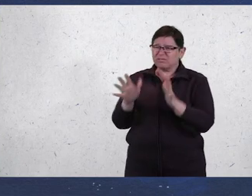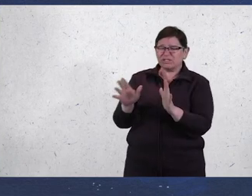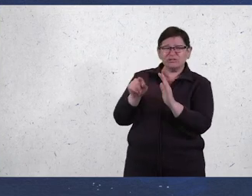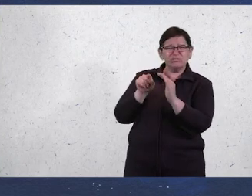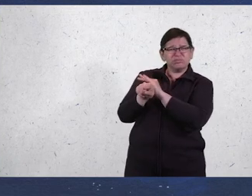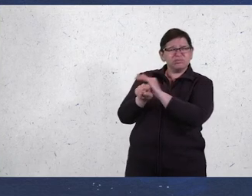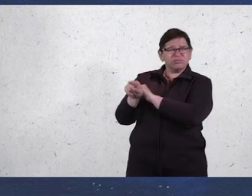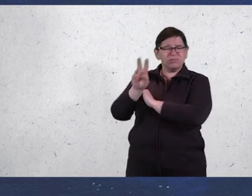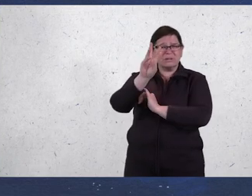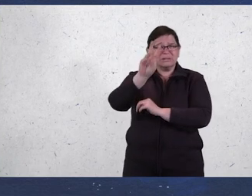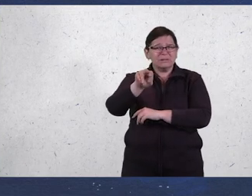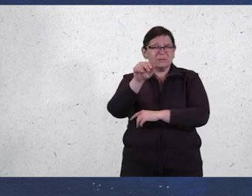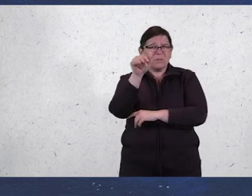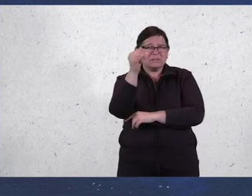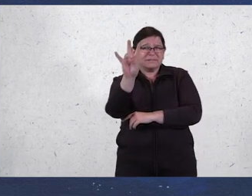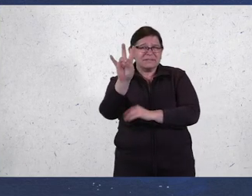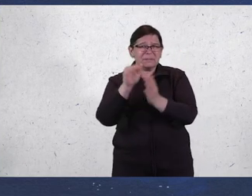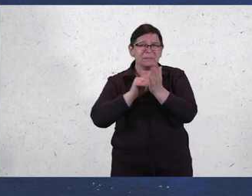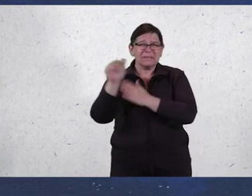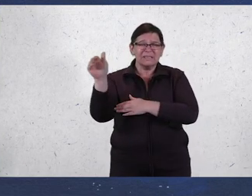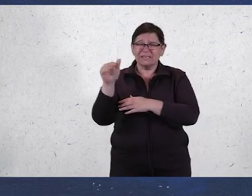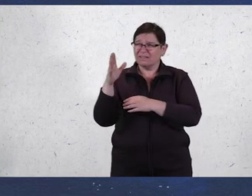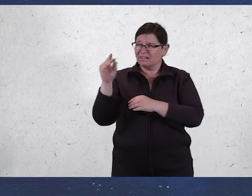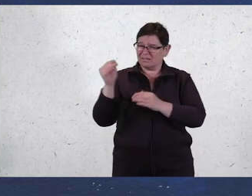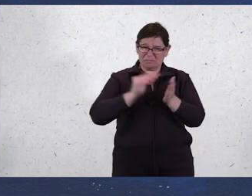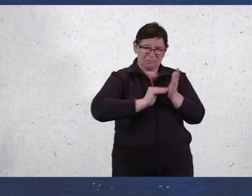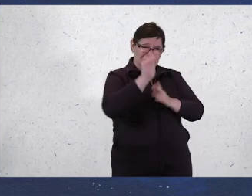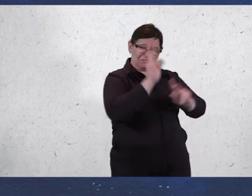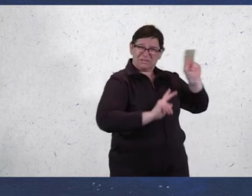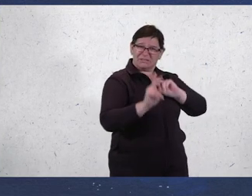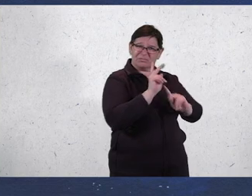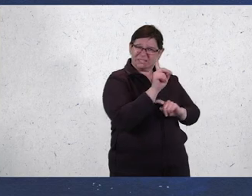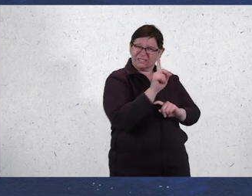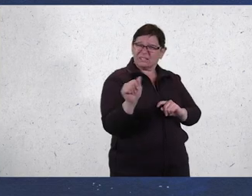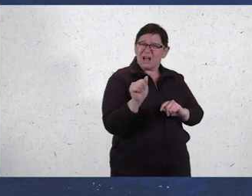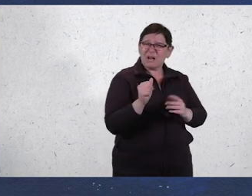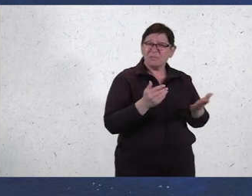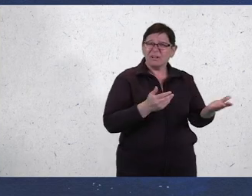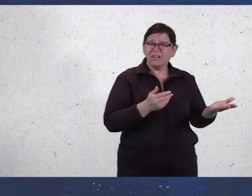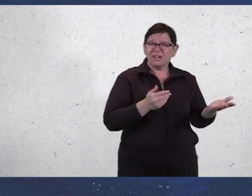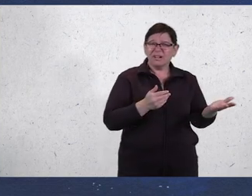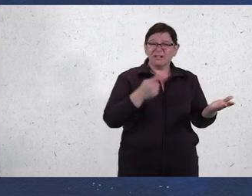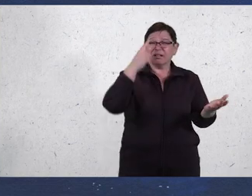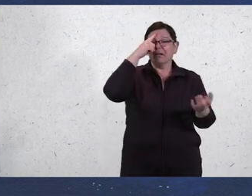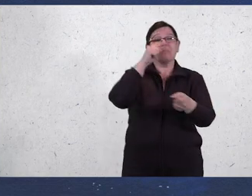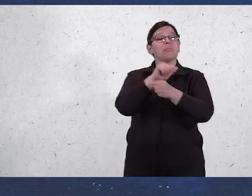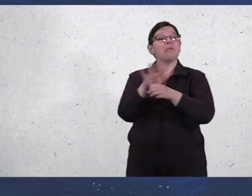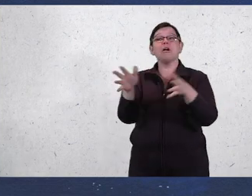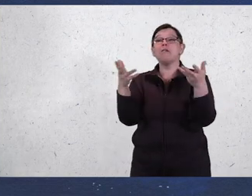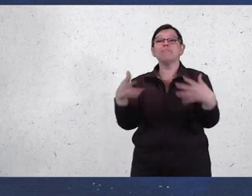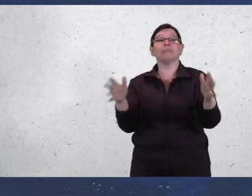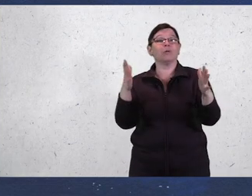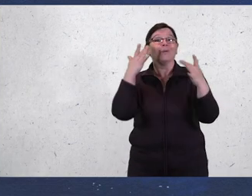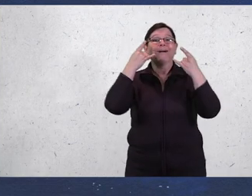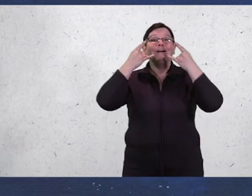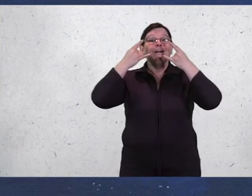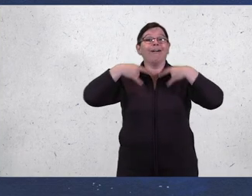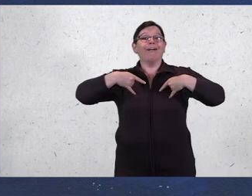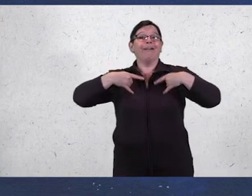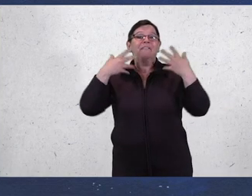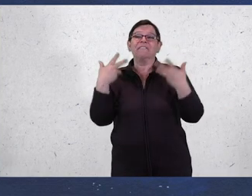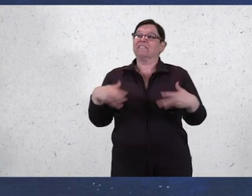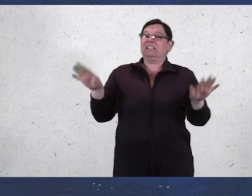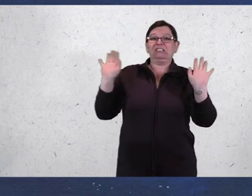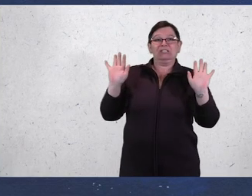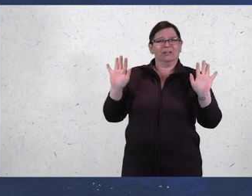COVID has killed 6.17 million people worldwide, and left millions disabled in its wake. The